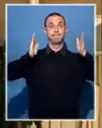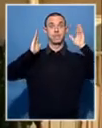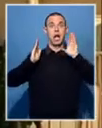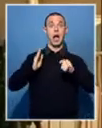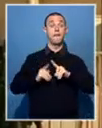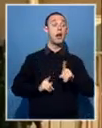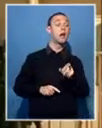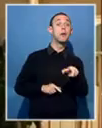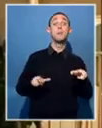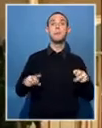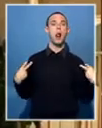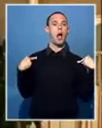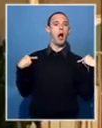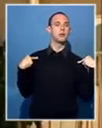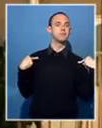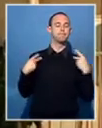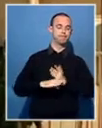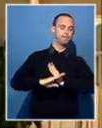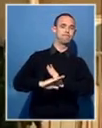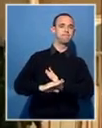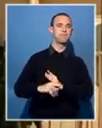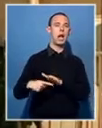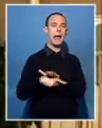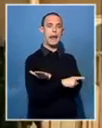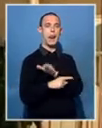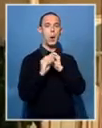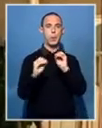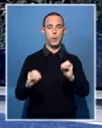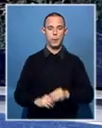guards on the premises were resisting attempts to enter the building.